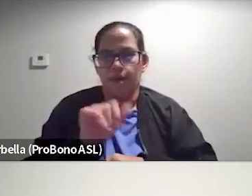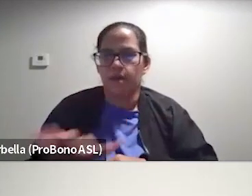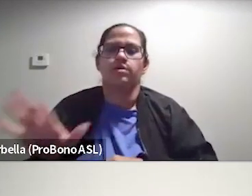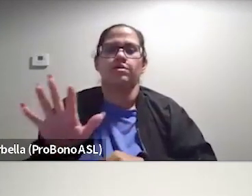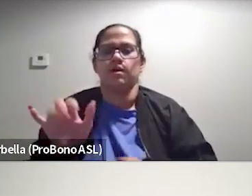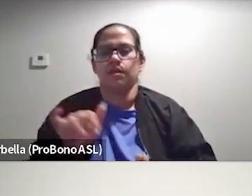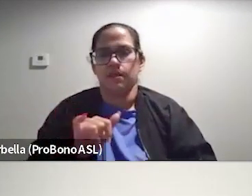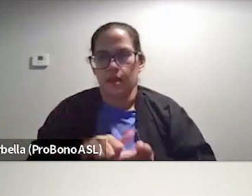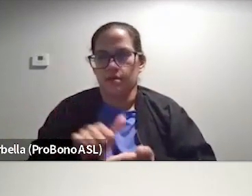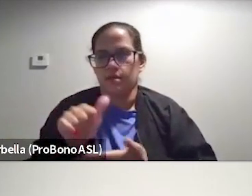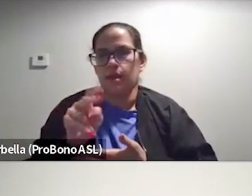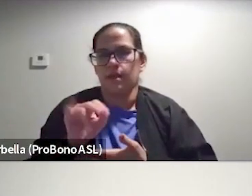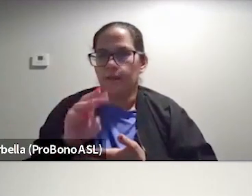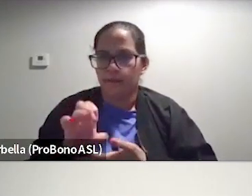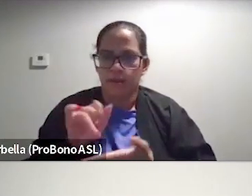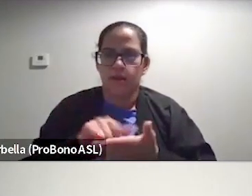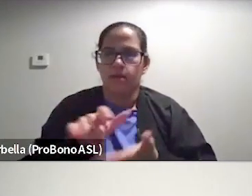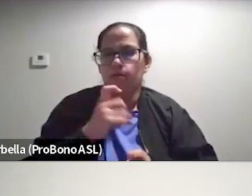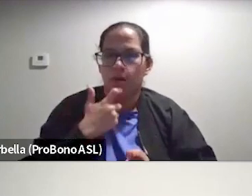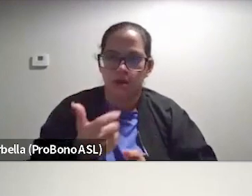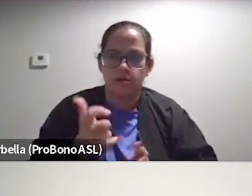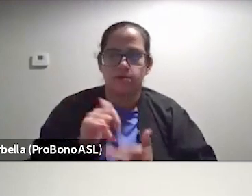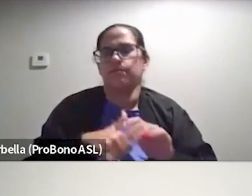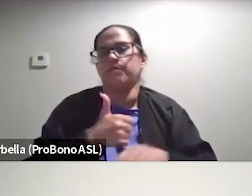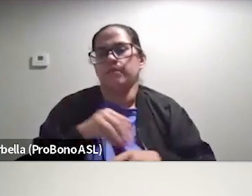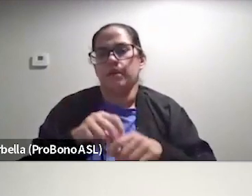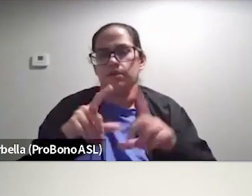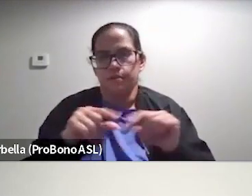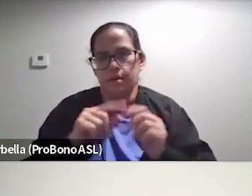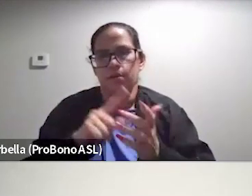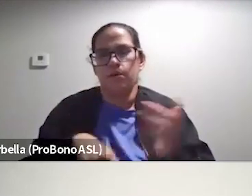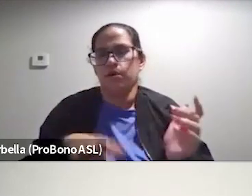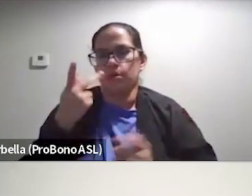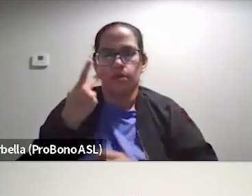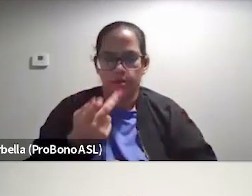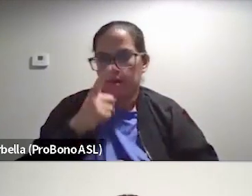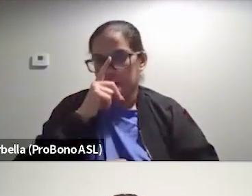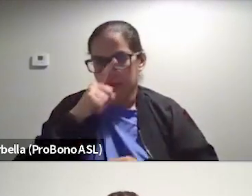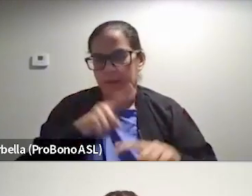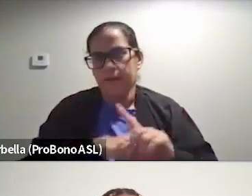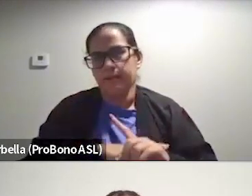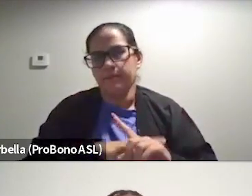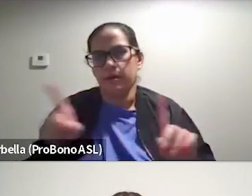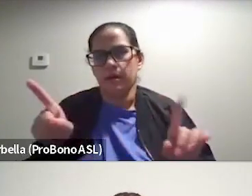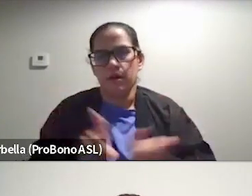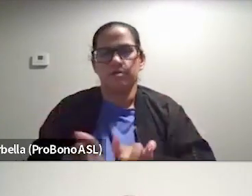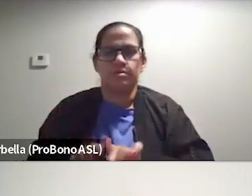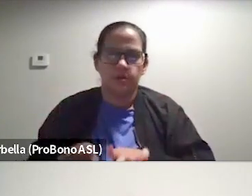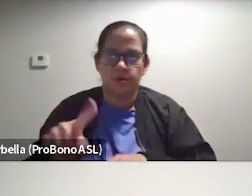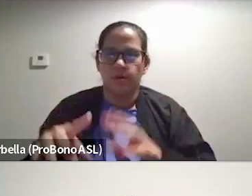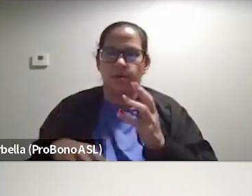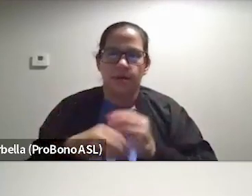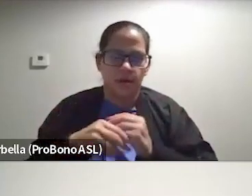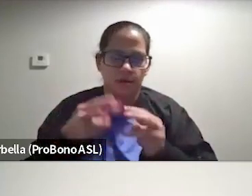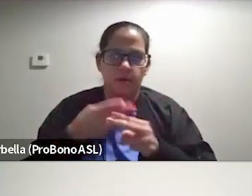That is the anime that you're watching. And that is where it is set. It's in Japan. What are you looking at? But also when you then add the weight